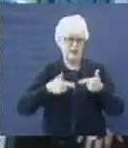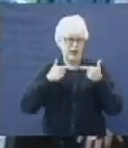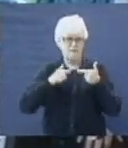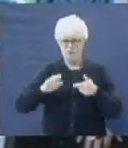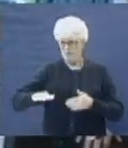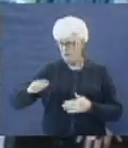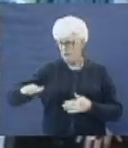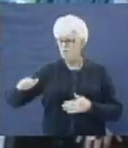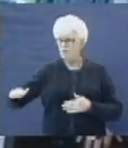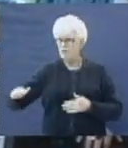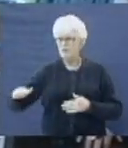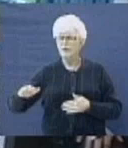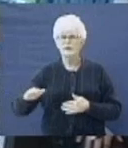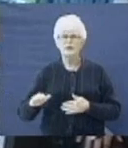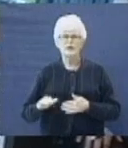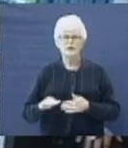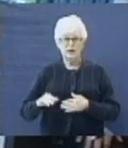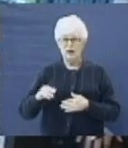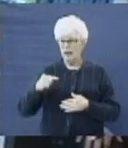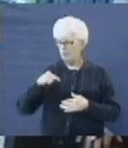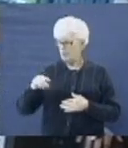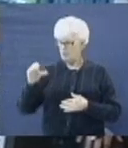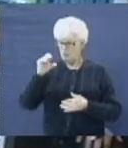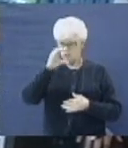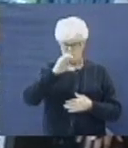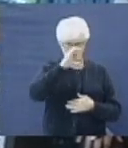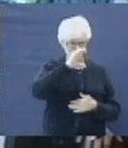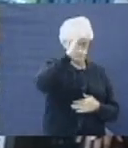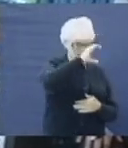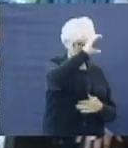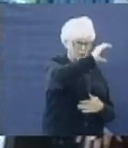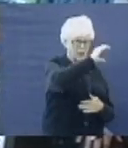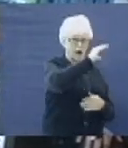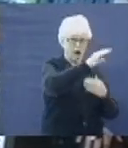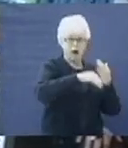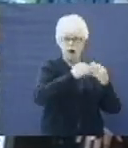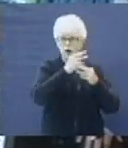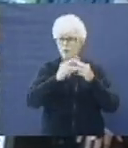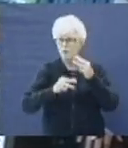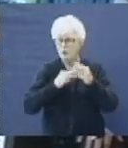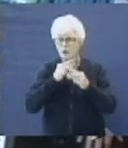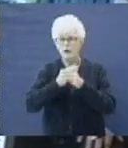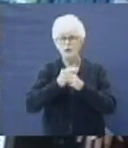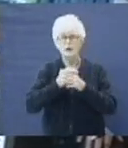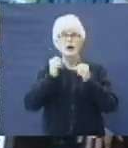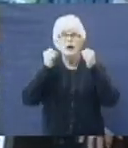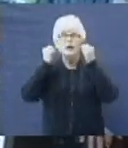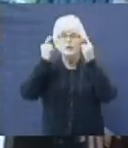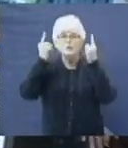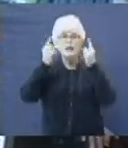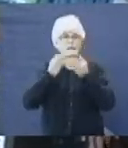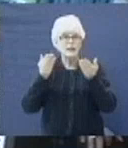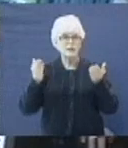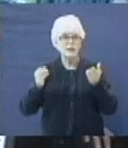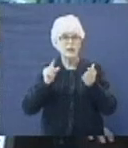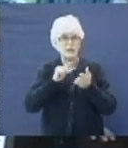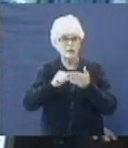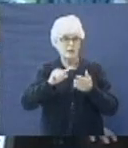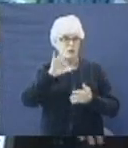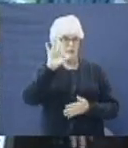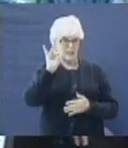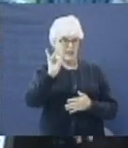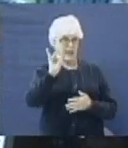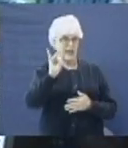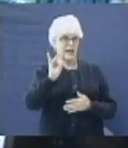their children. I've been walking. I've been searching. But here's an amazing thing. You know the verse in verse number